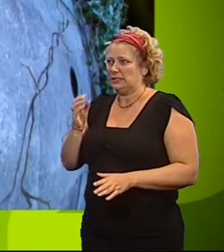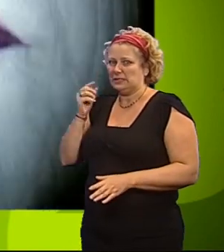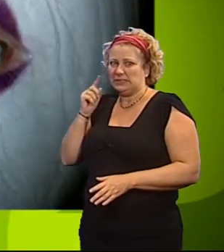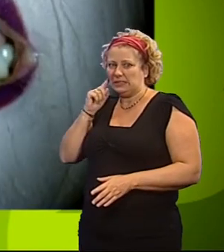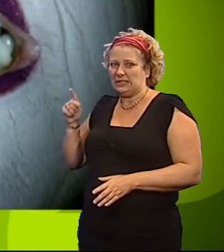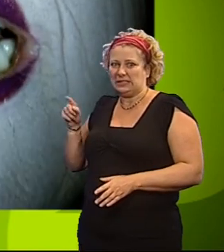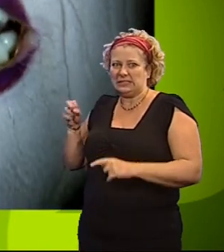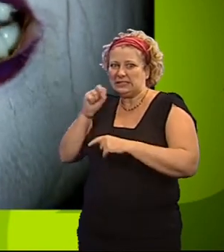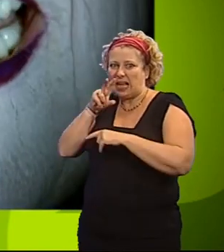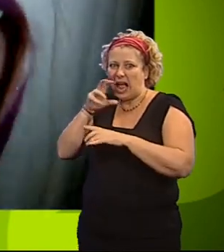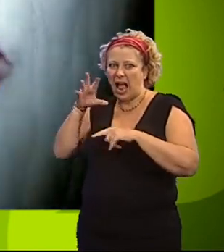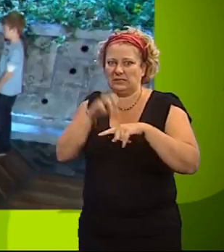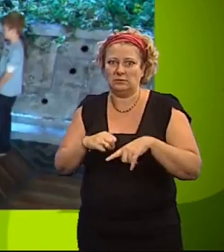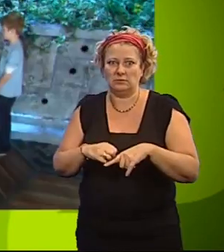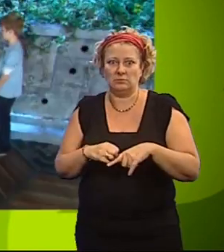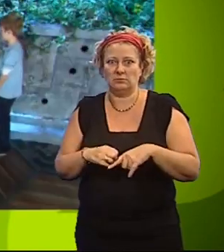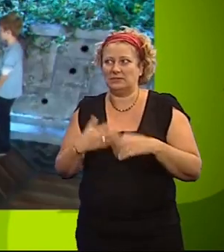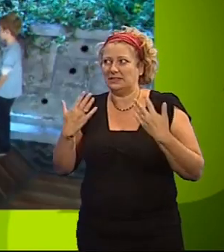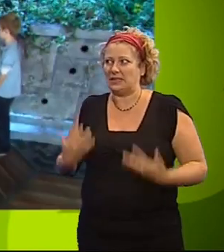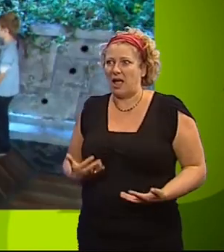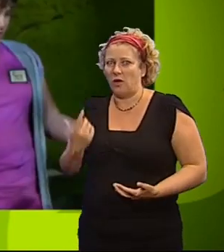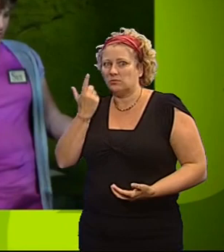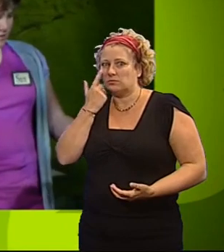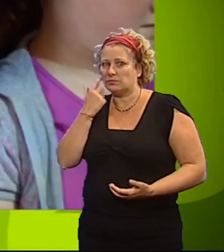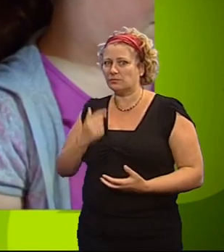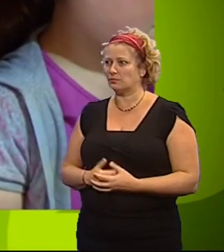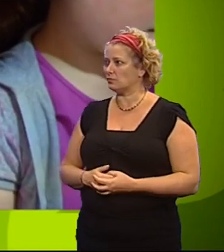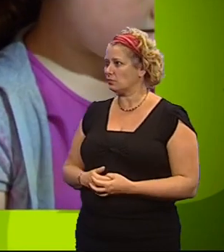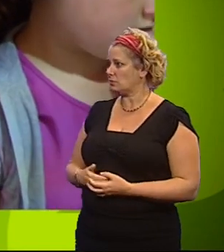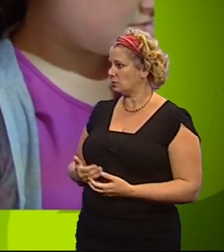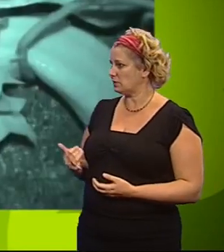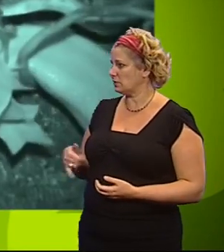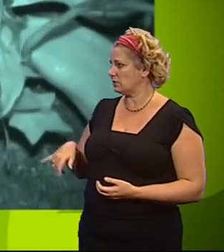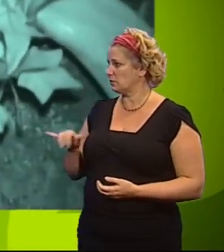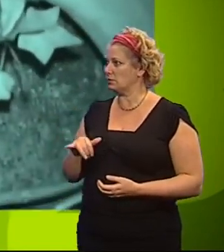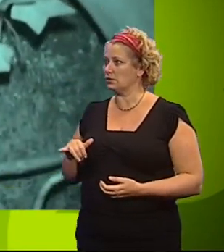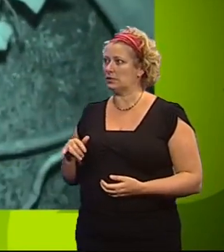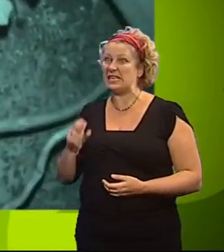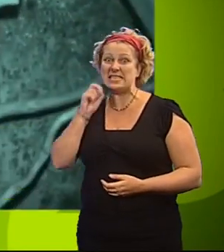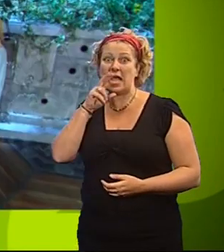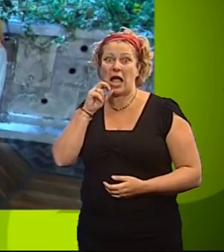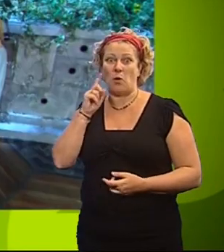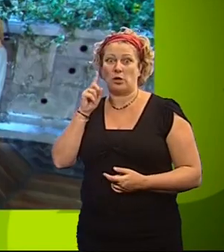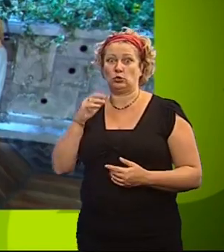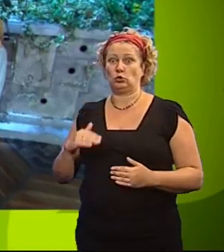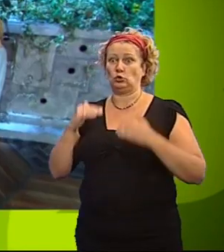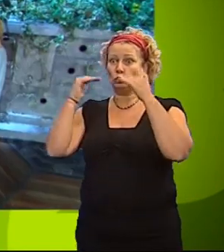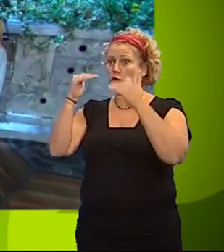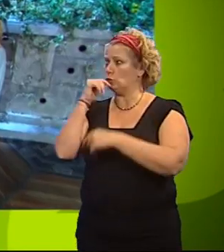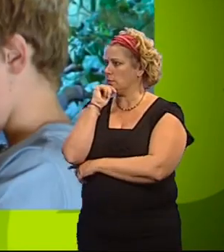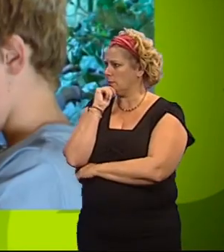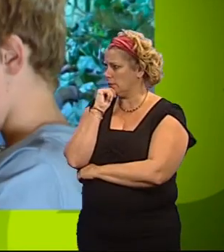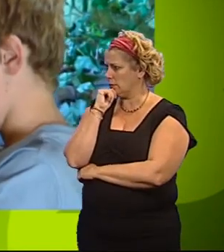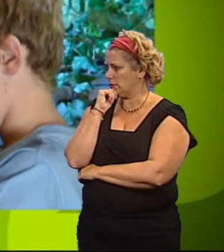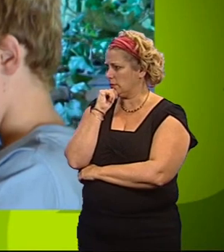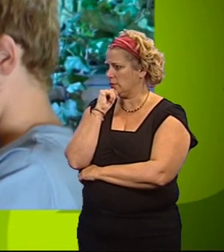challenge begin now. Which one should we choose? Oace, the snake is in the top hole. Well, if the snake's going to